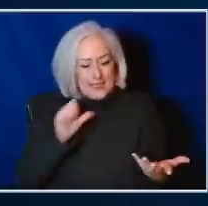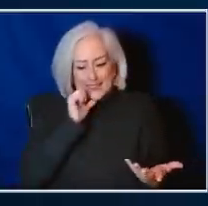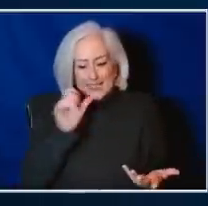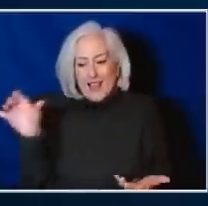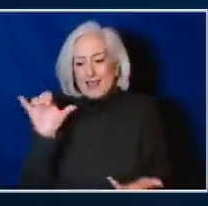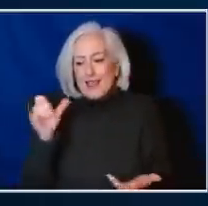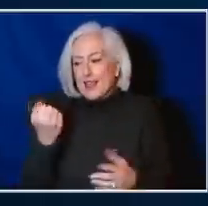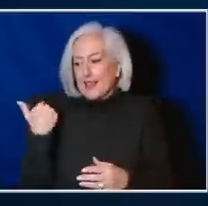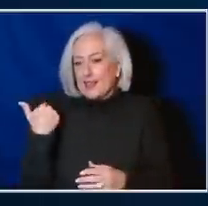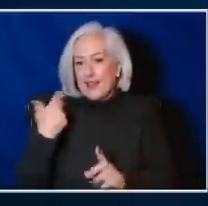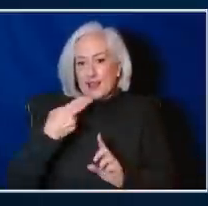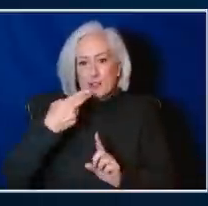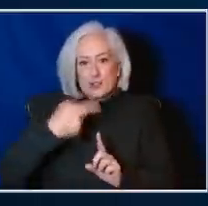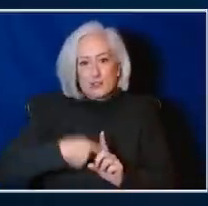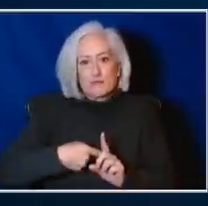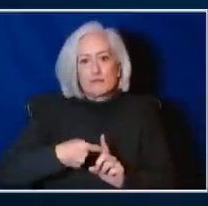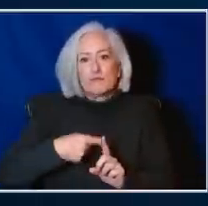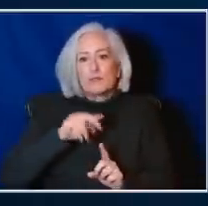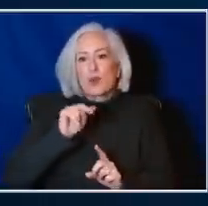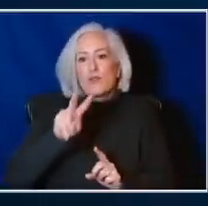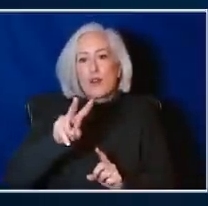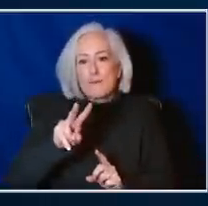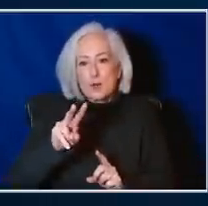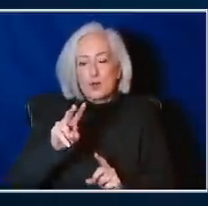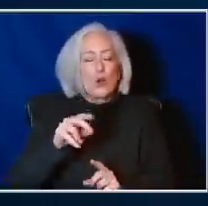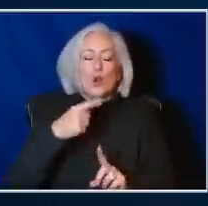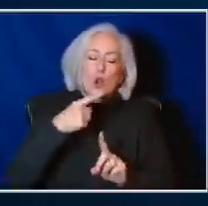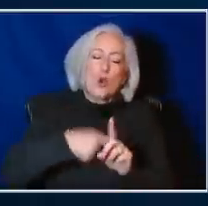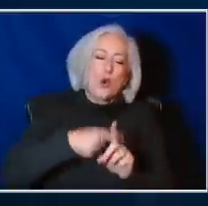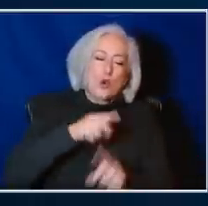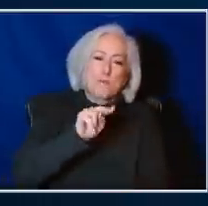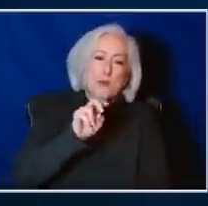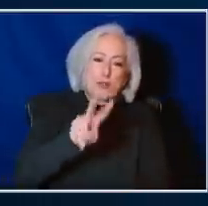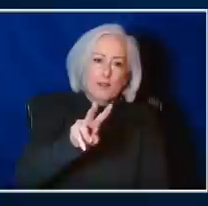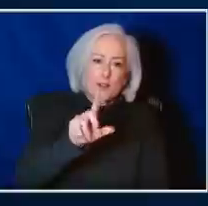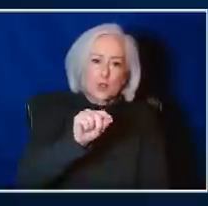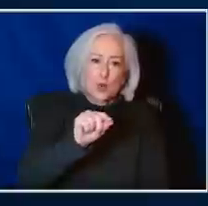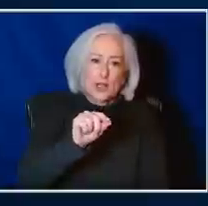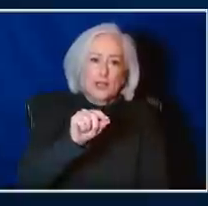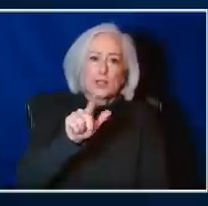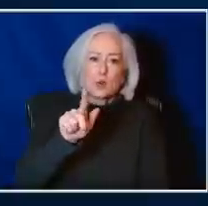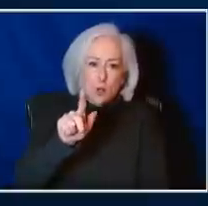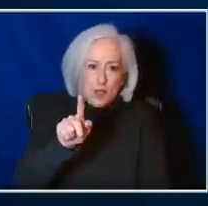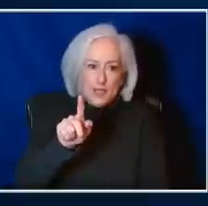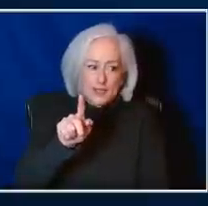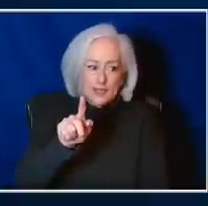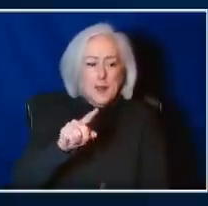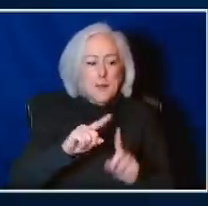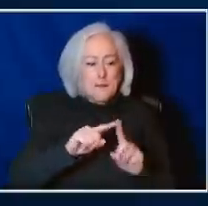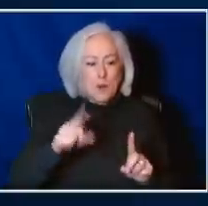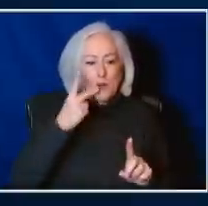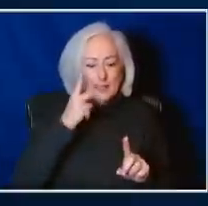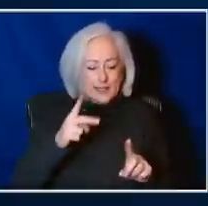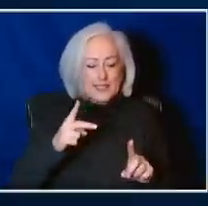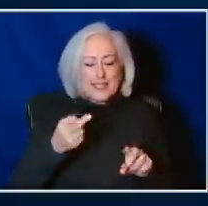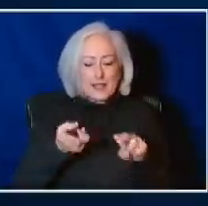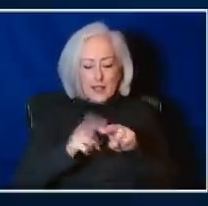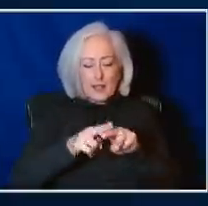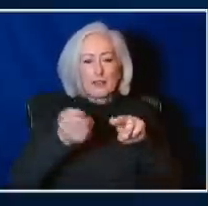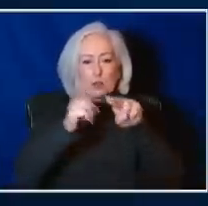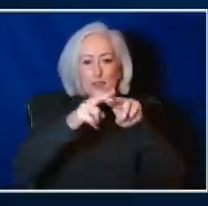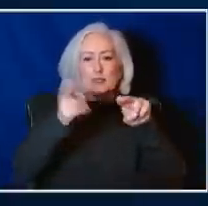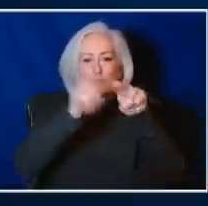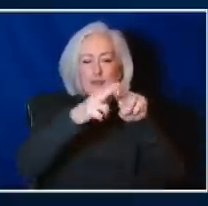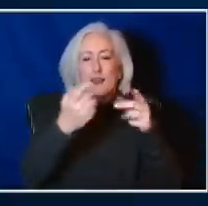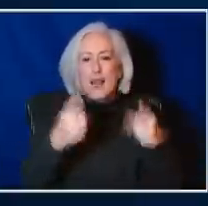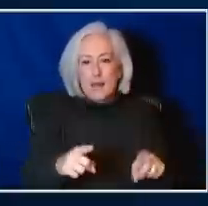yet. But I also think the curve is starting to escalate. The steepness, if you will, the curve is